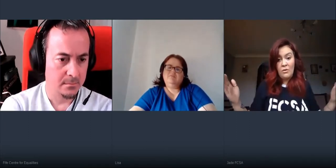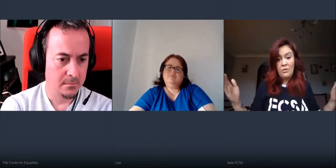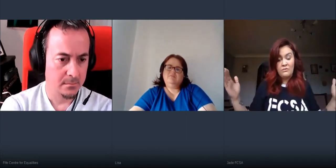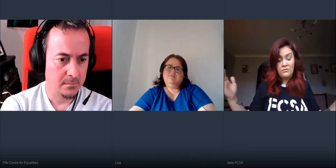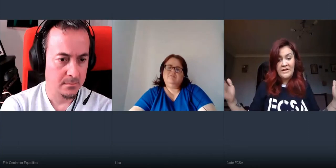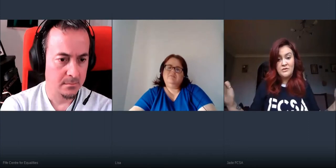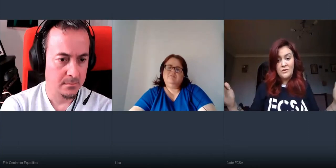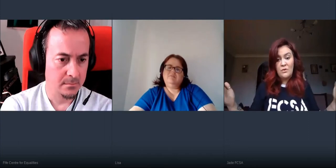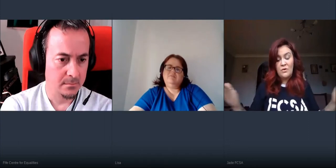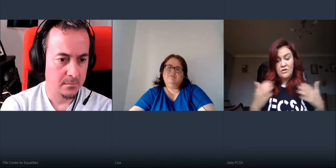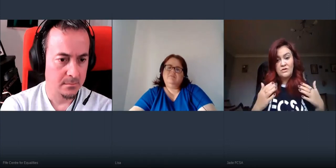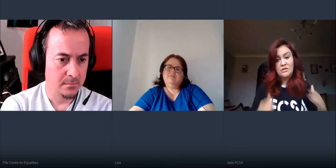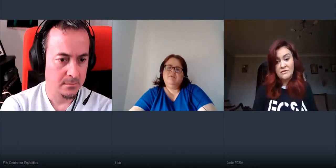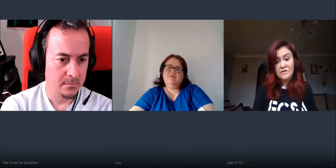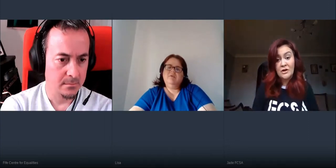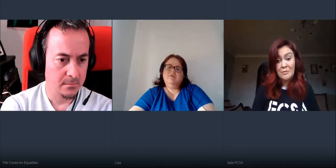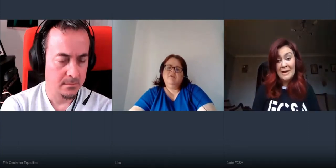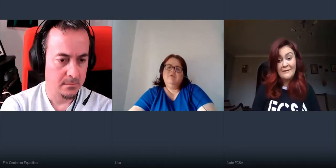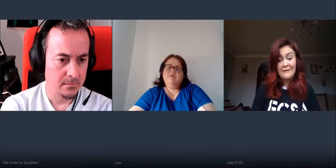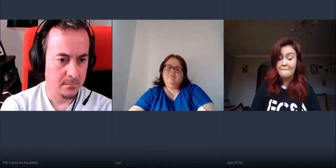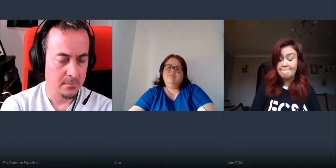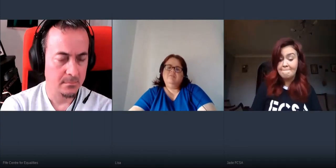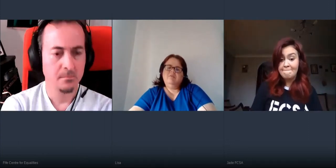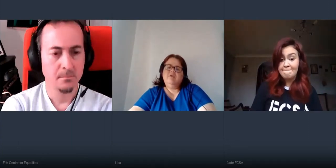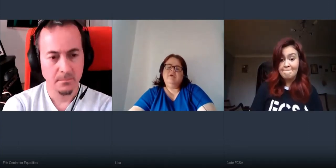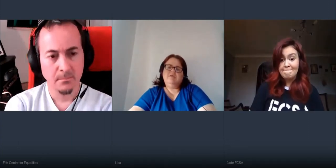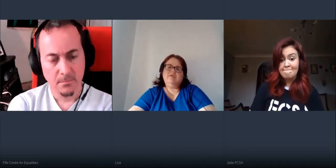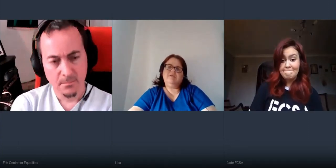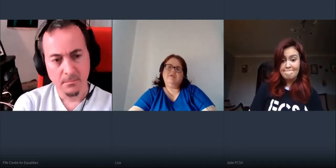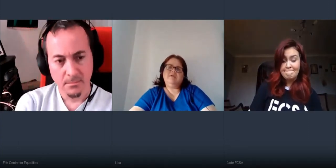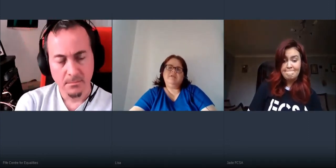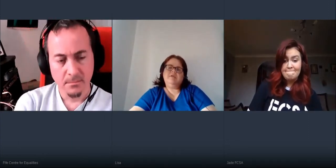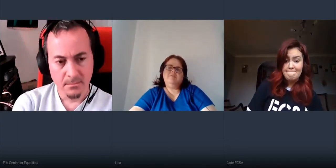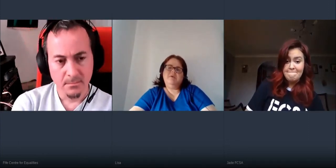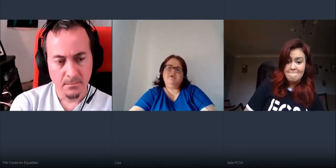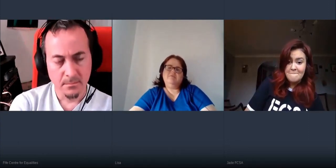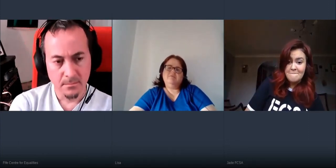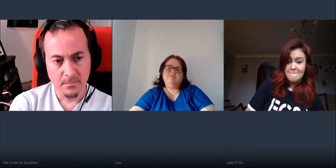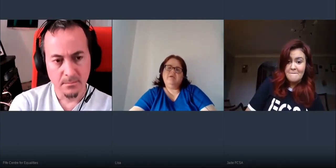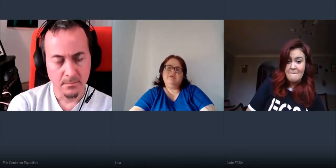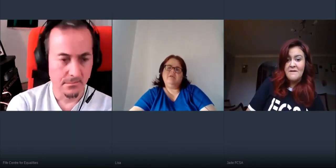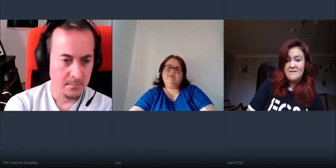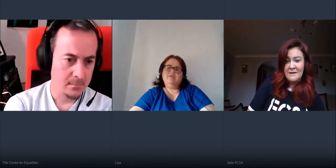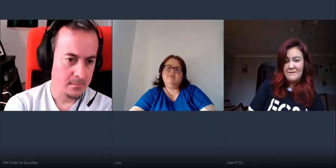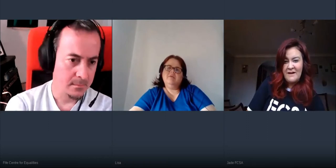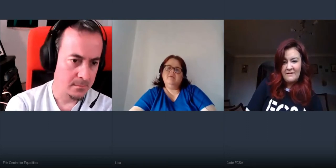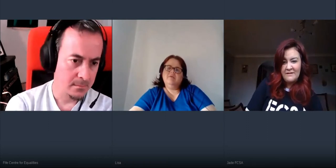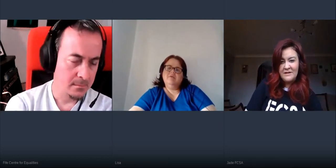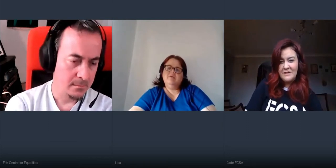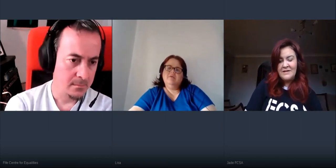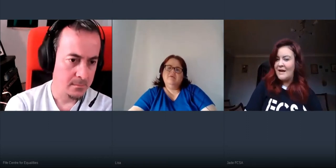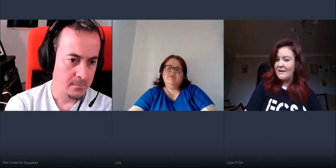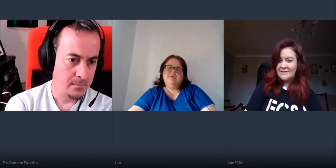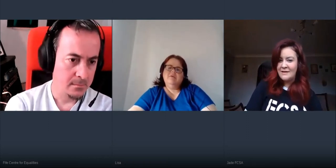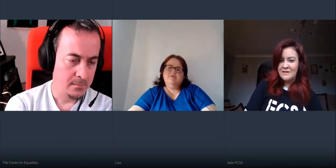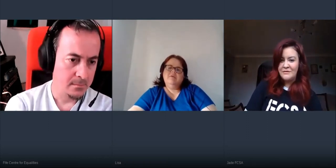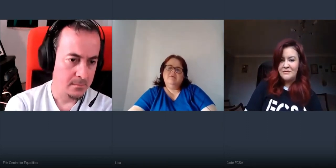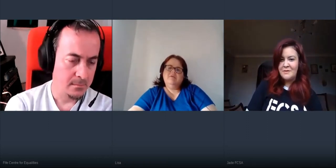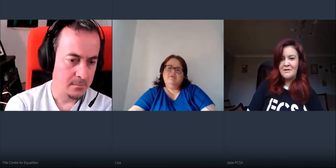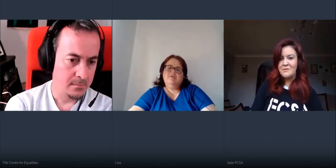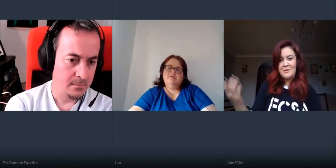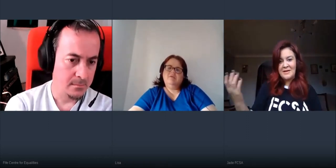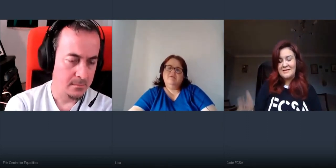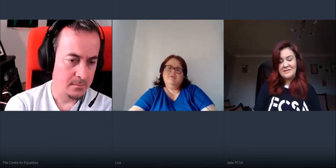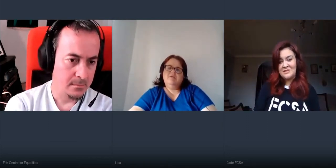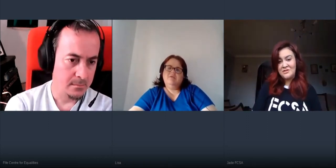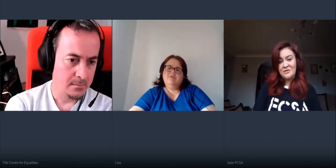whole range of cohort of students to return back yeah i understand that now better kind of thing yeah because i was confused about it